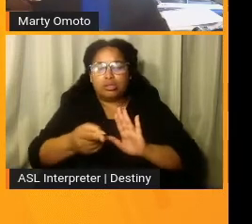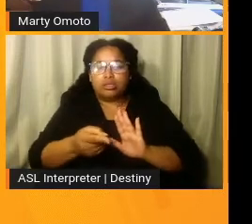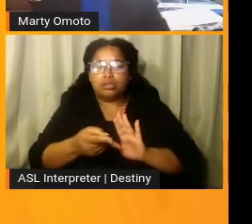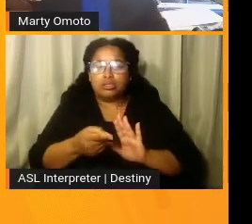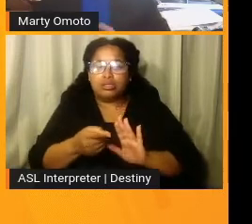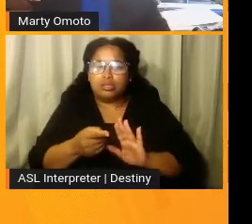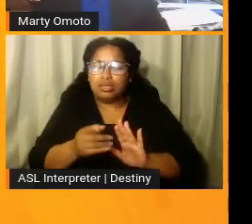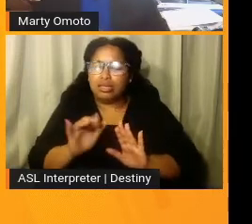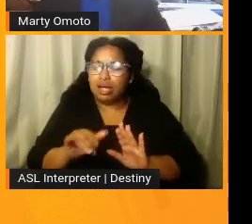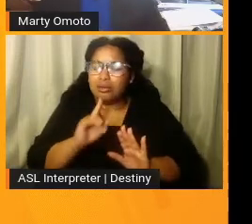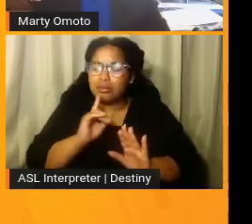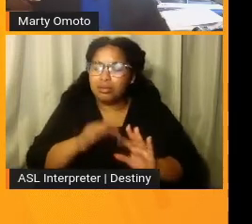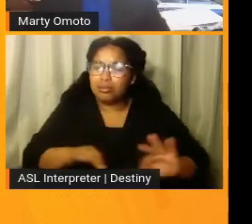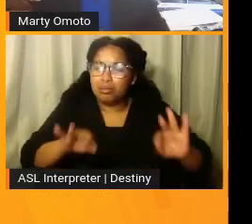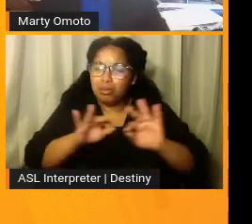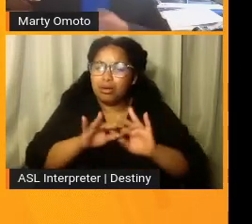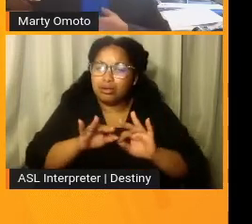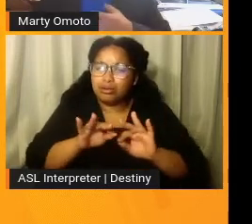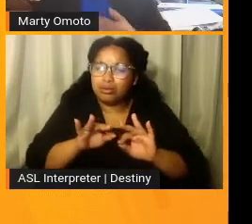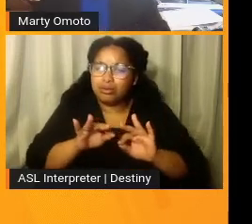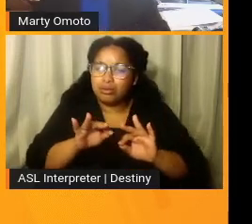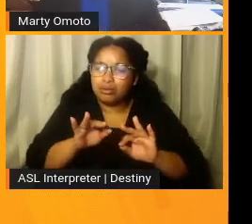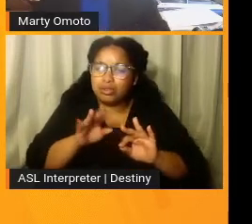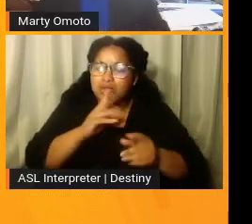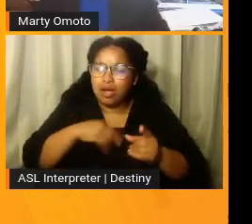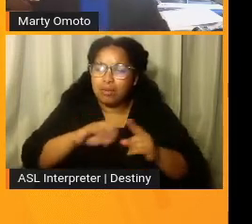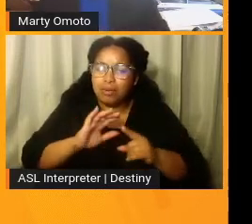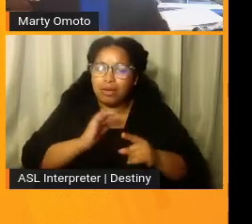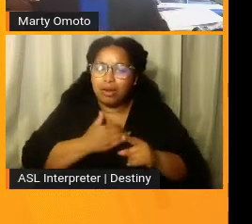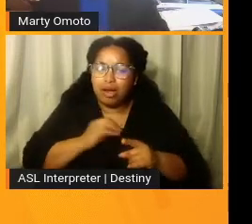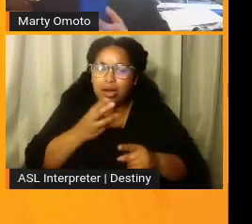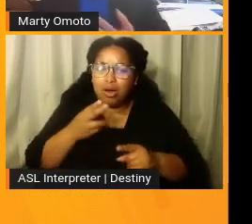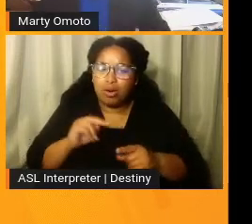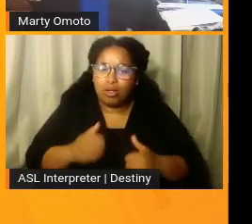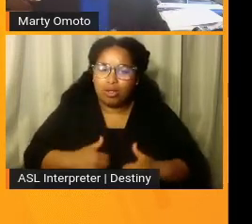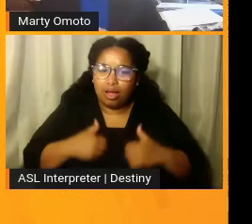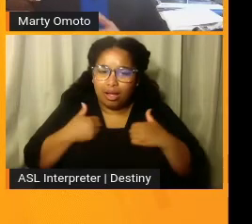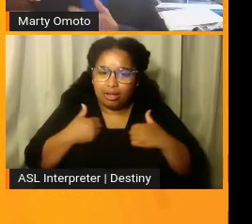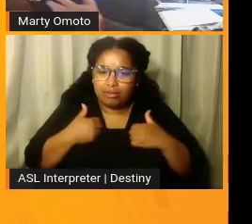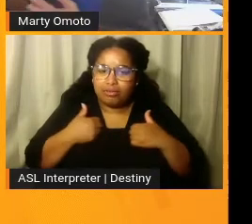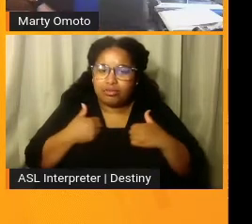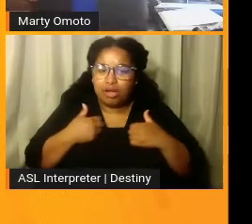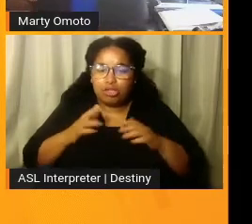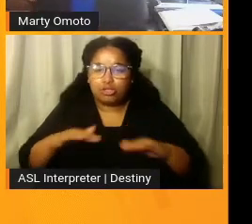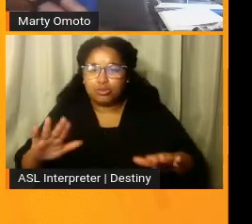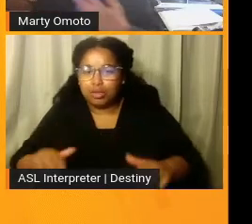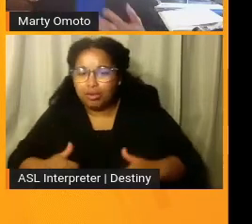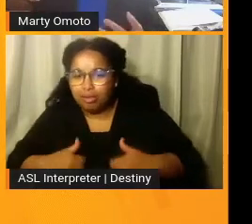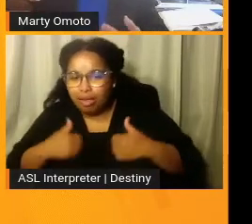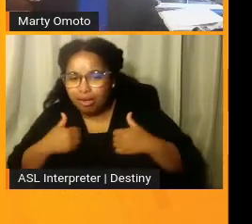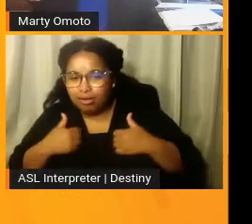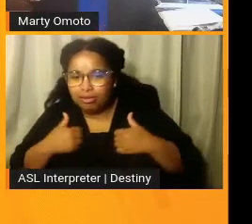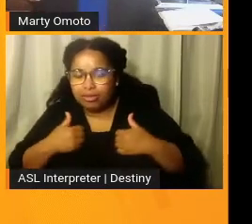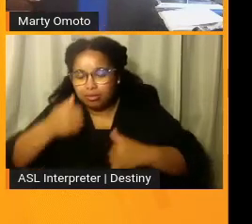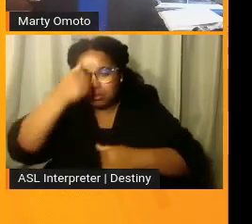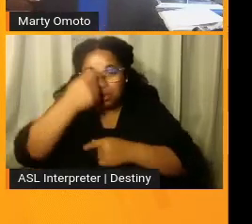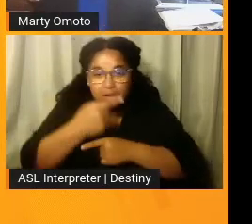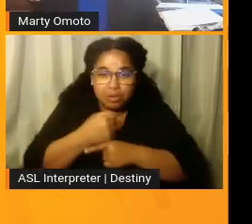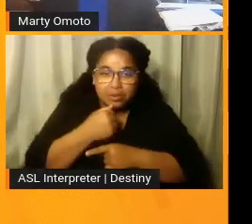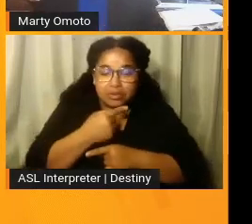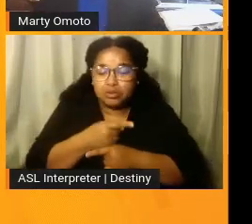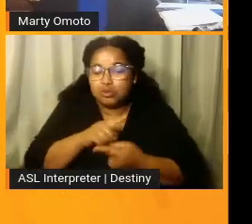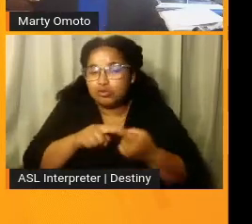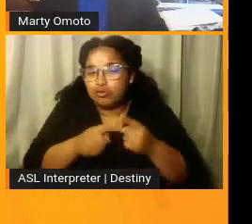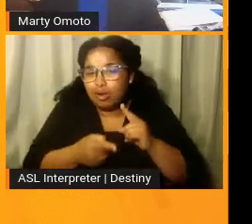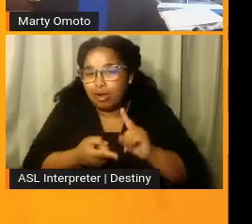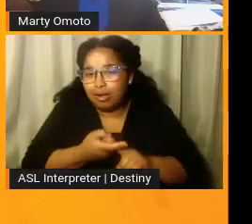so important that we talk about our own lives, about the lives of our children, brothers or sisters, our friends,